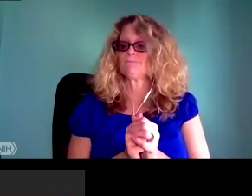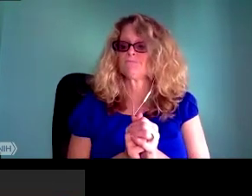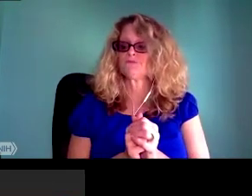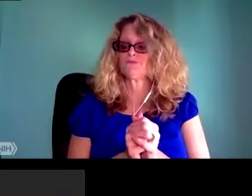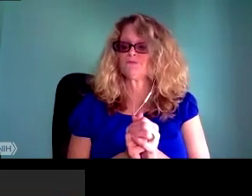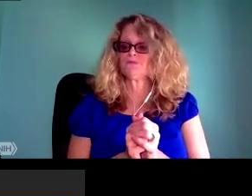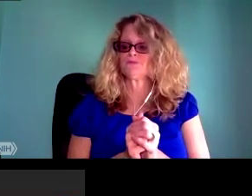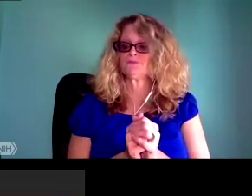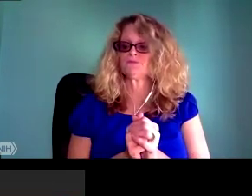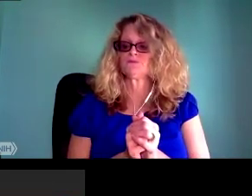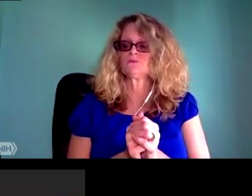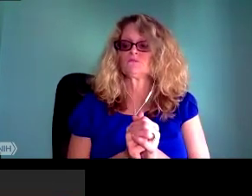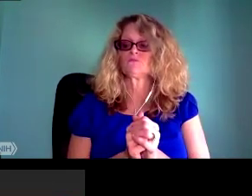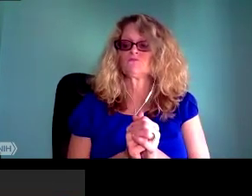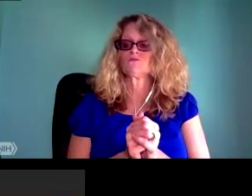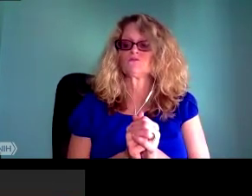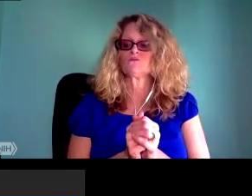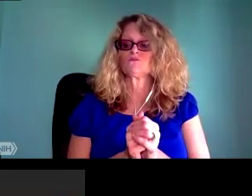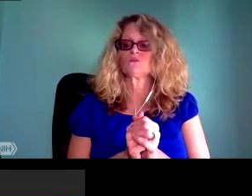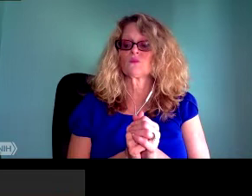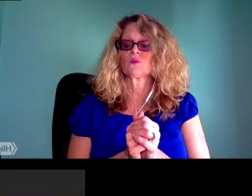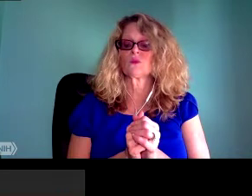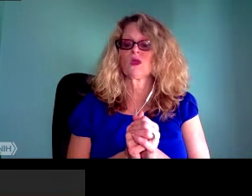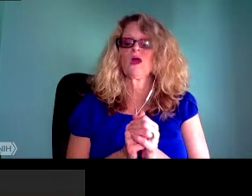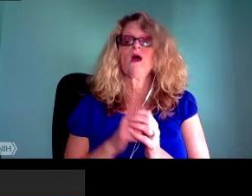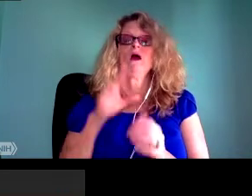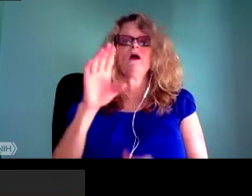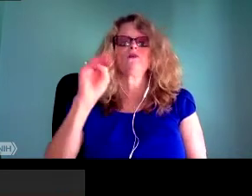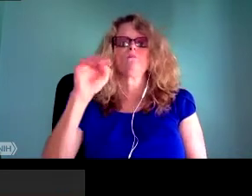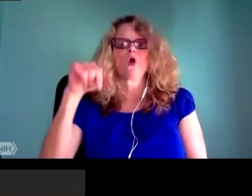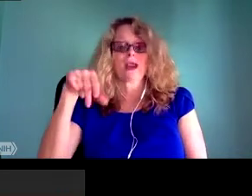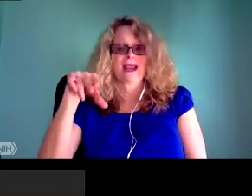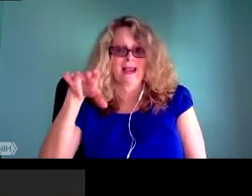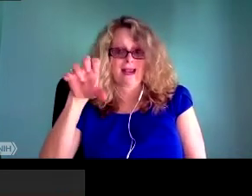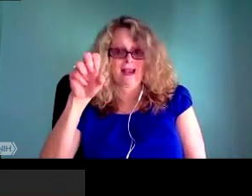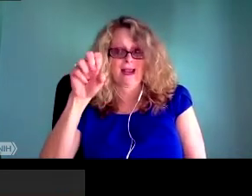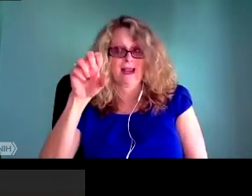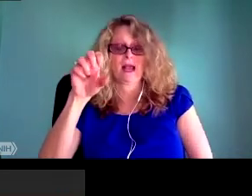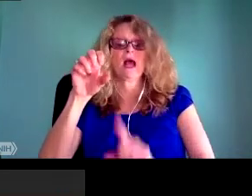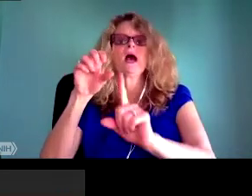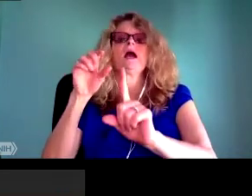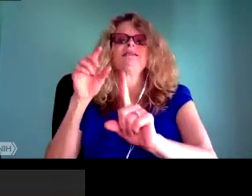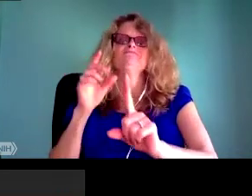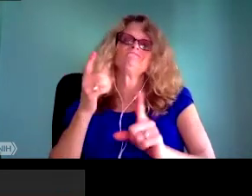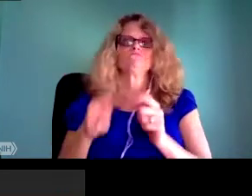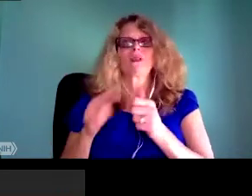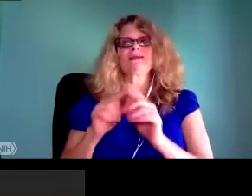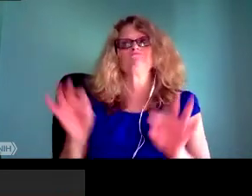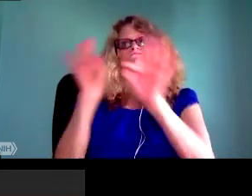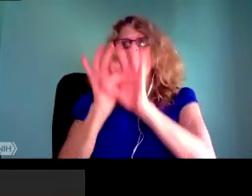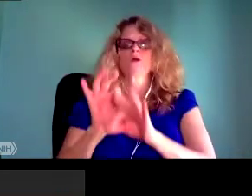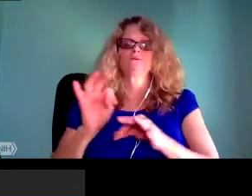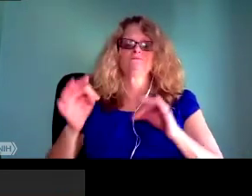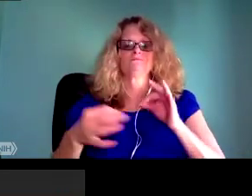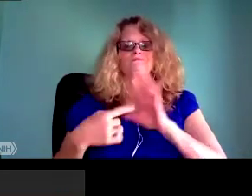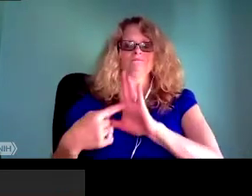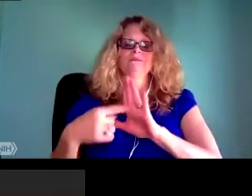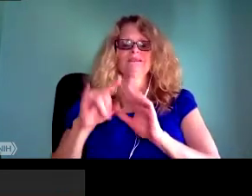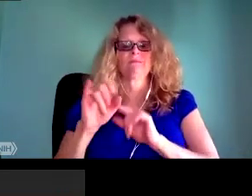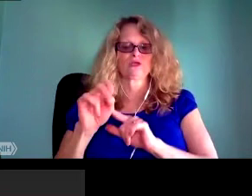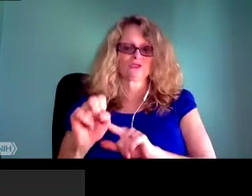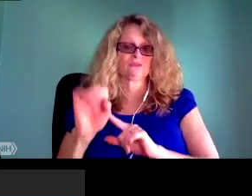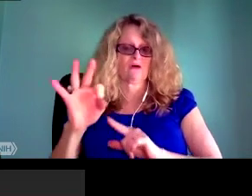digital media companies against Black communities has kind of been ongoing. It's actually even surprising to me that the last 10 years has really